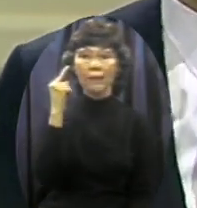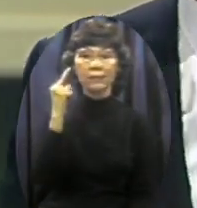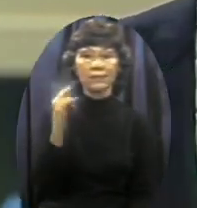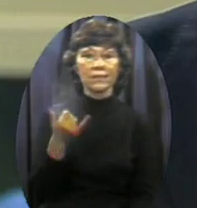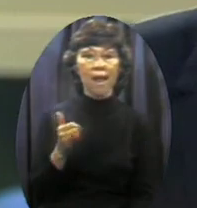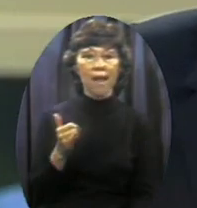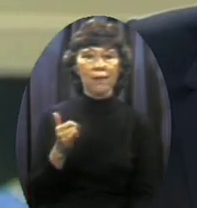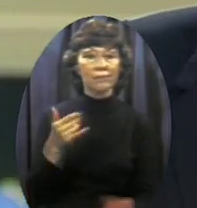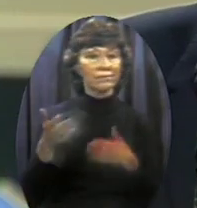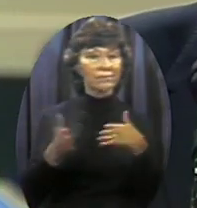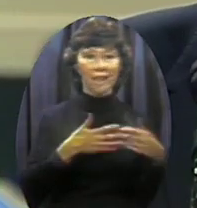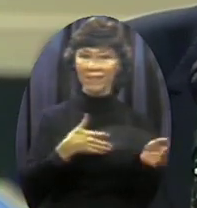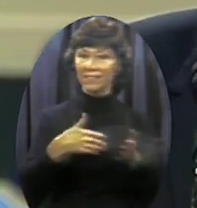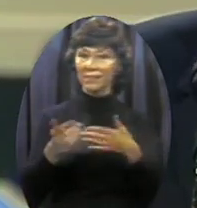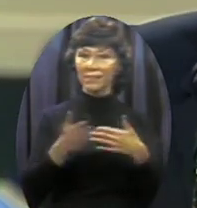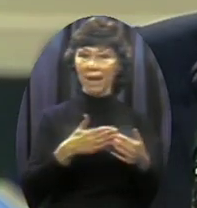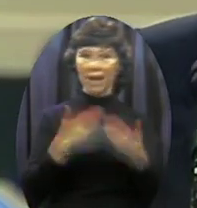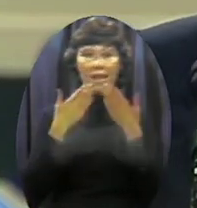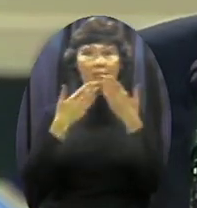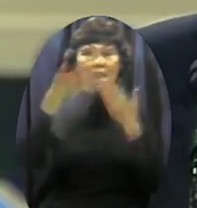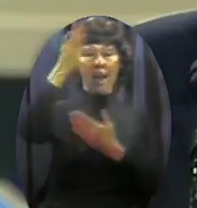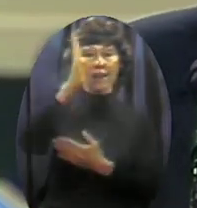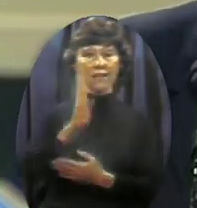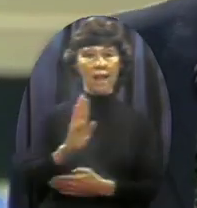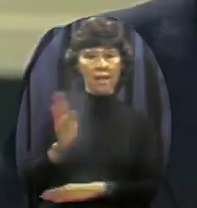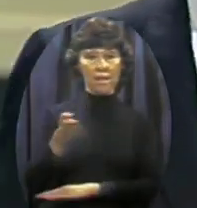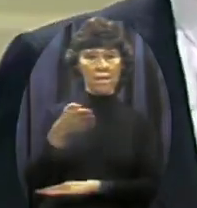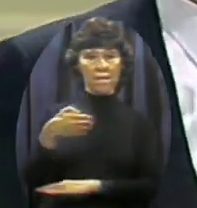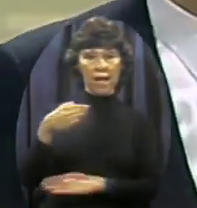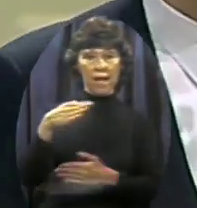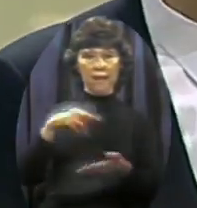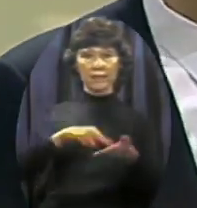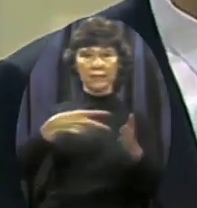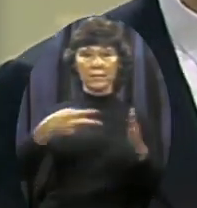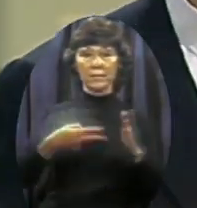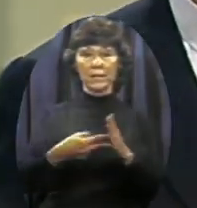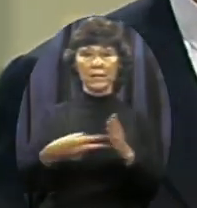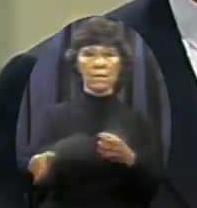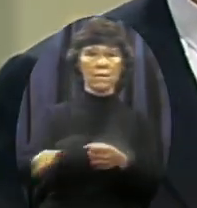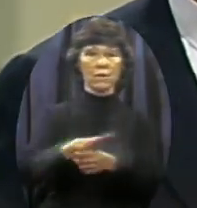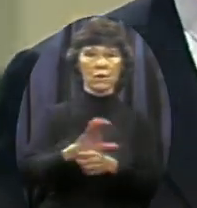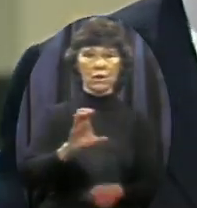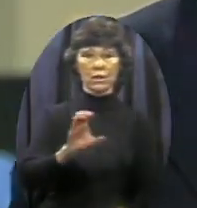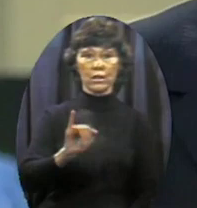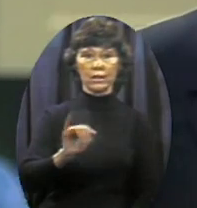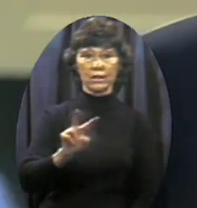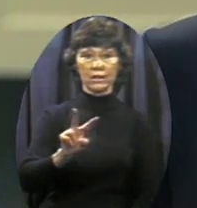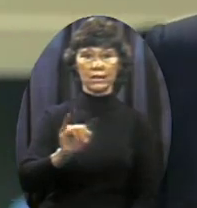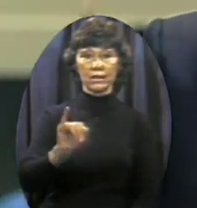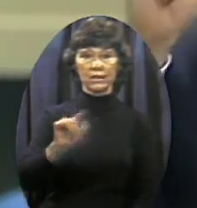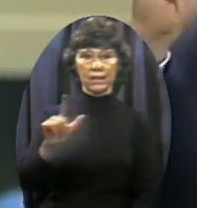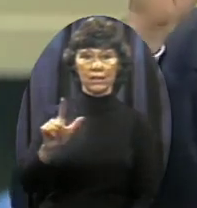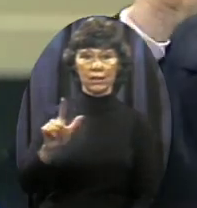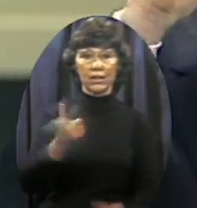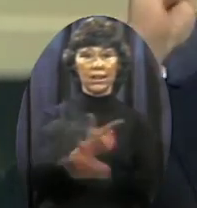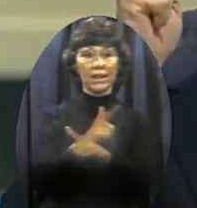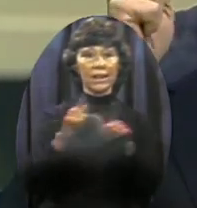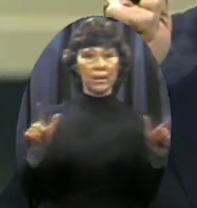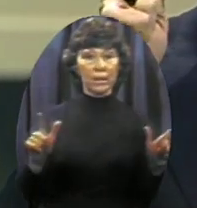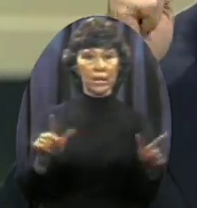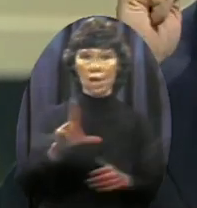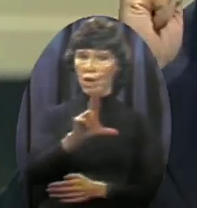Thank God that flag stands for absolute civil liberties There are no civil liberties